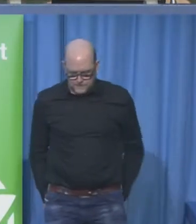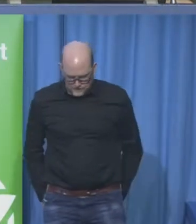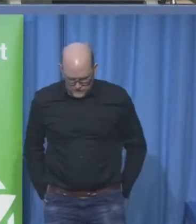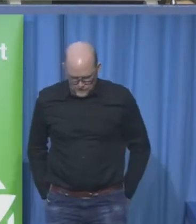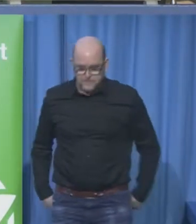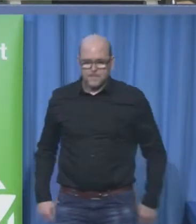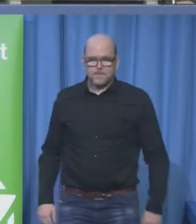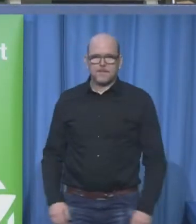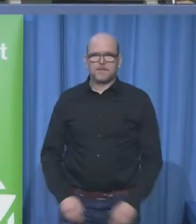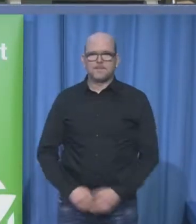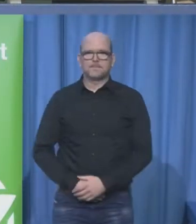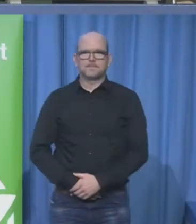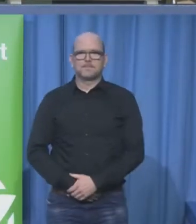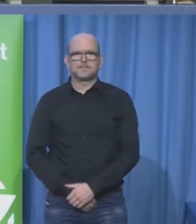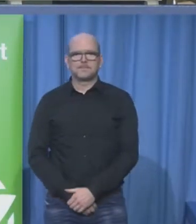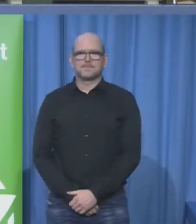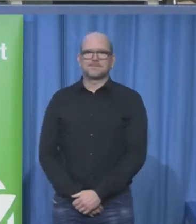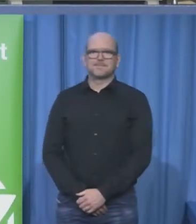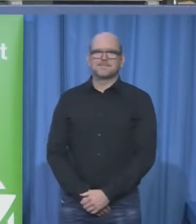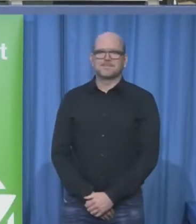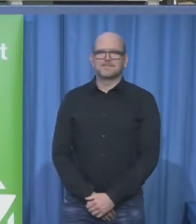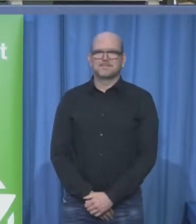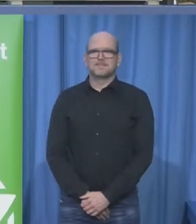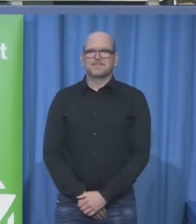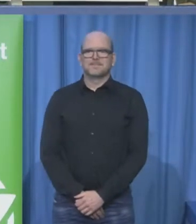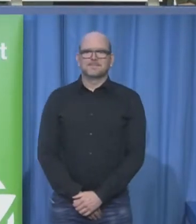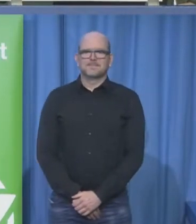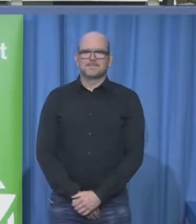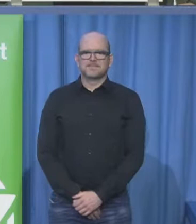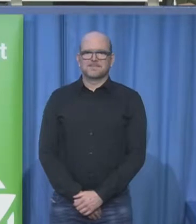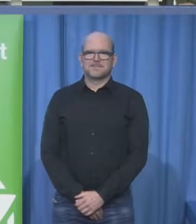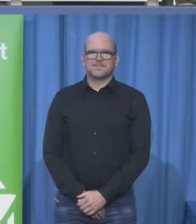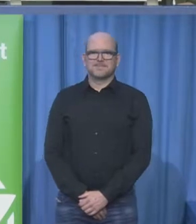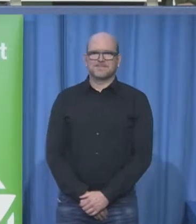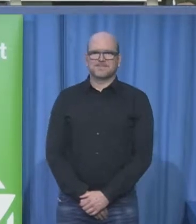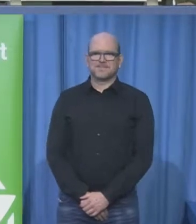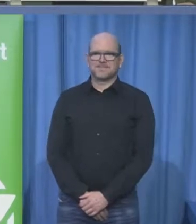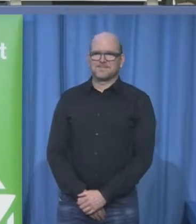the barclays video is completely wasted without sound